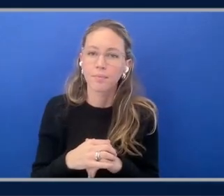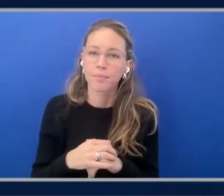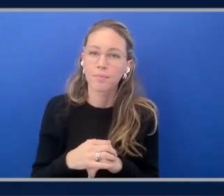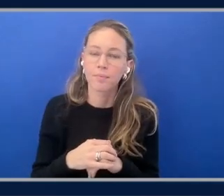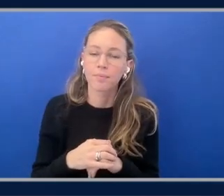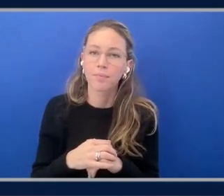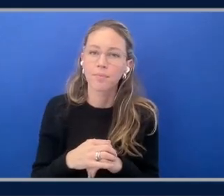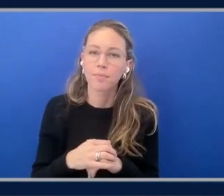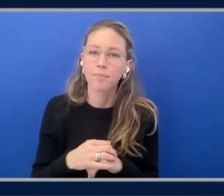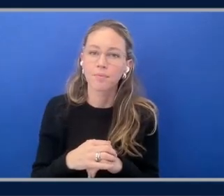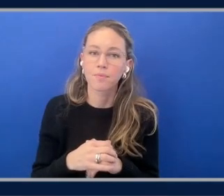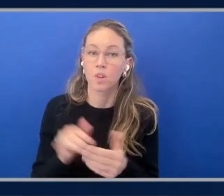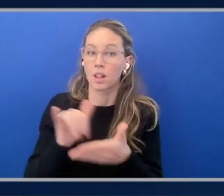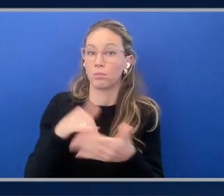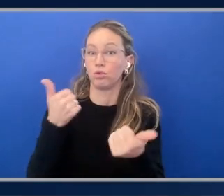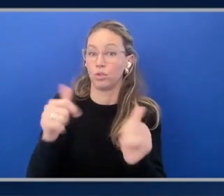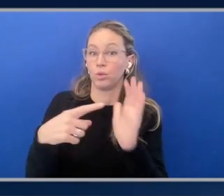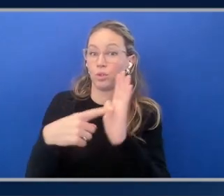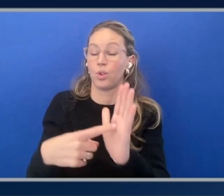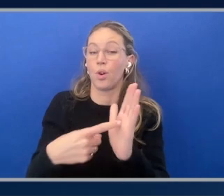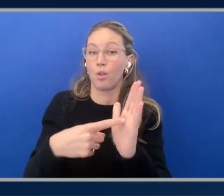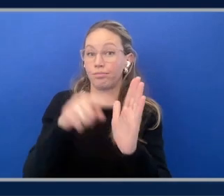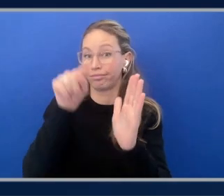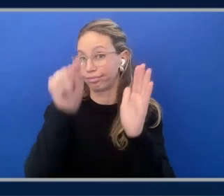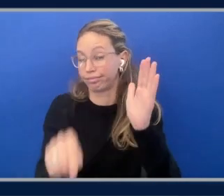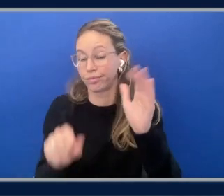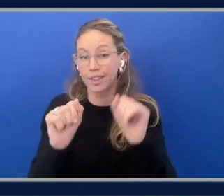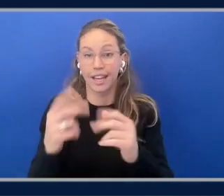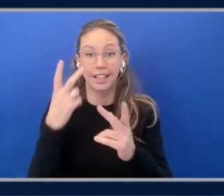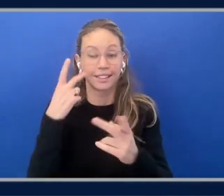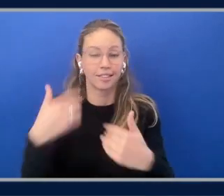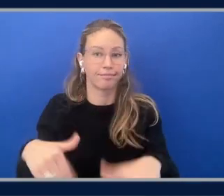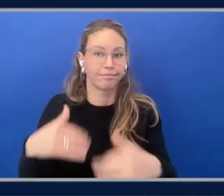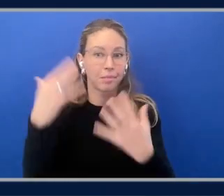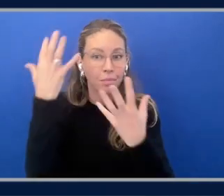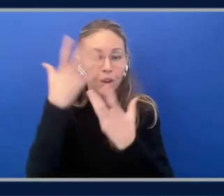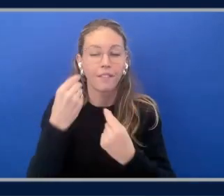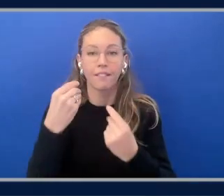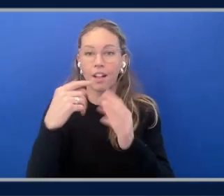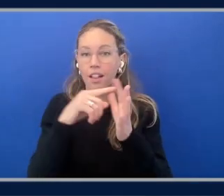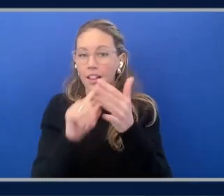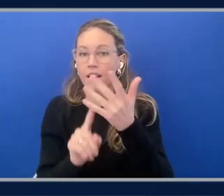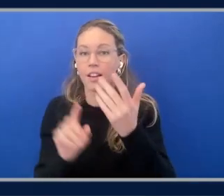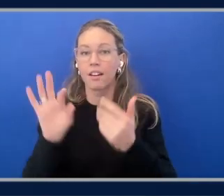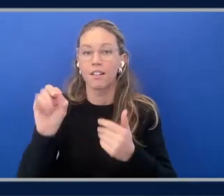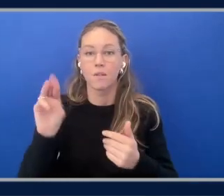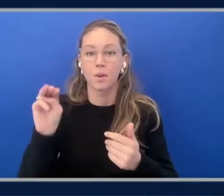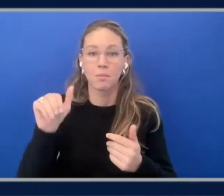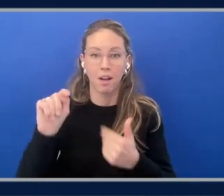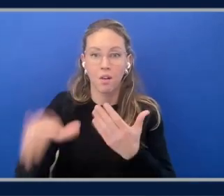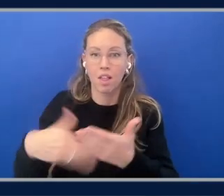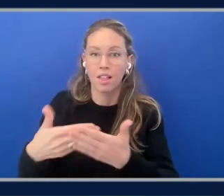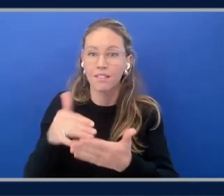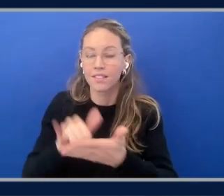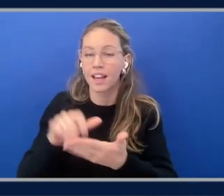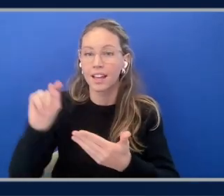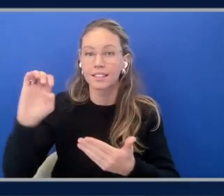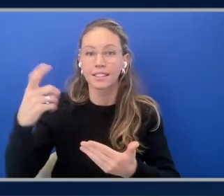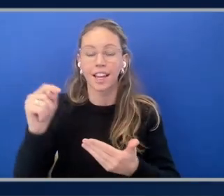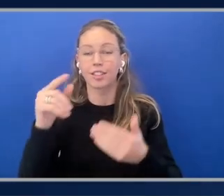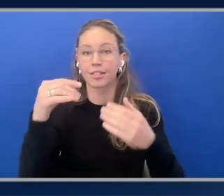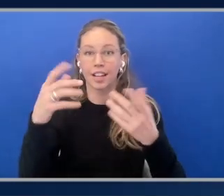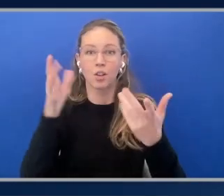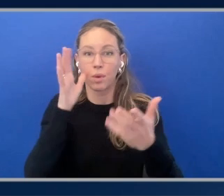The thing I'm trying to illustrate here is you can see how beautifully formatted the text is. And it's actually, it's actually formatting it in